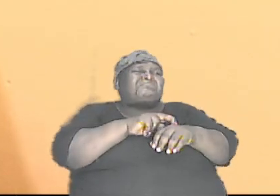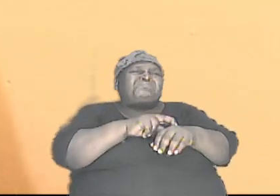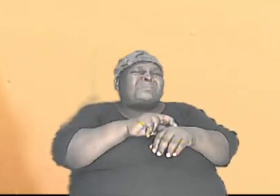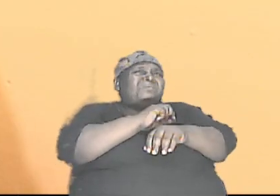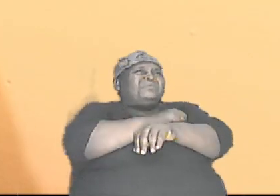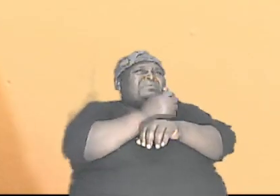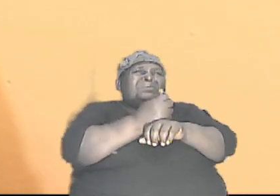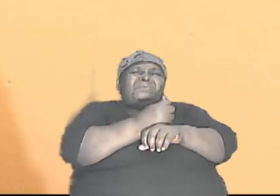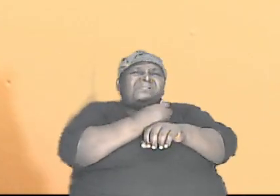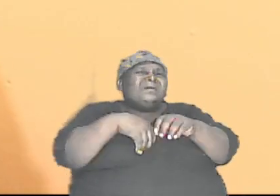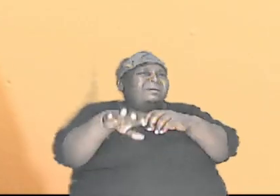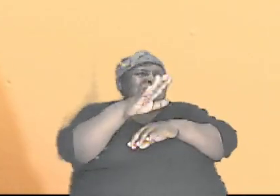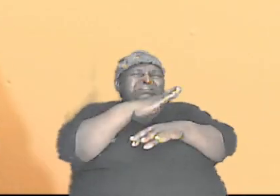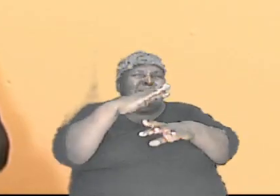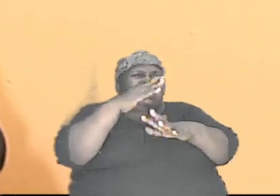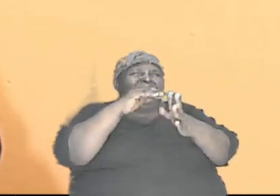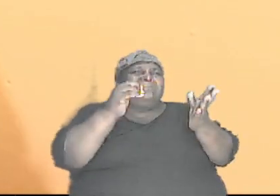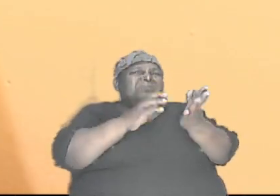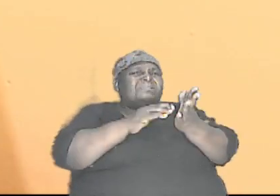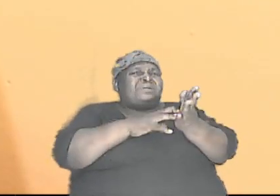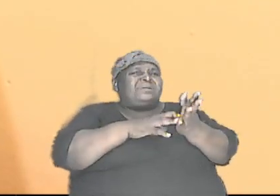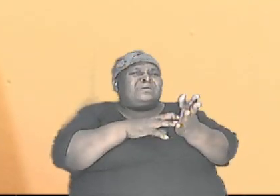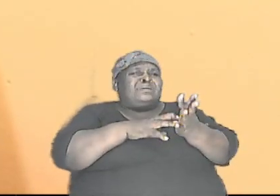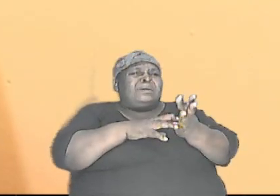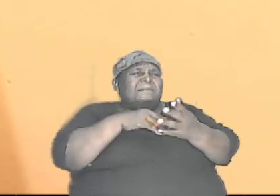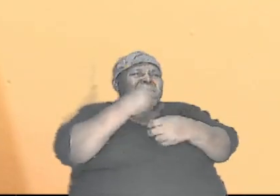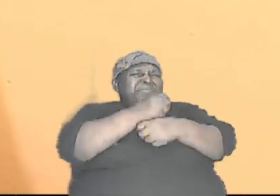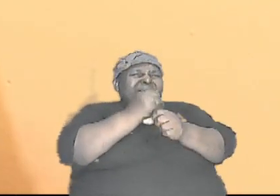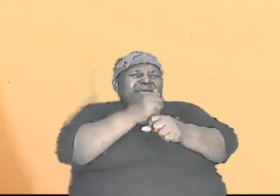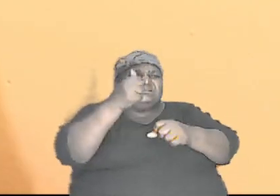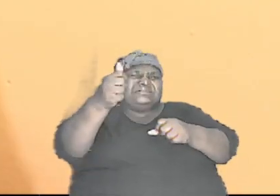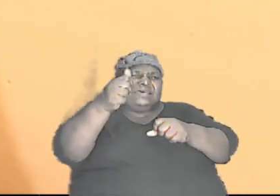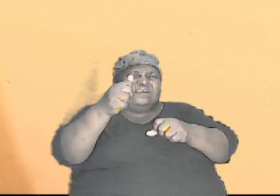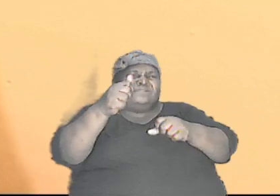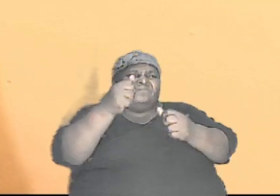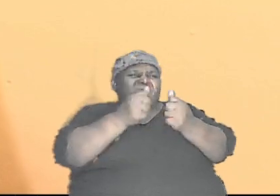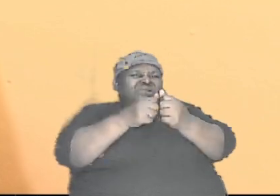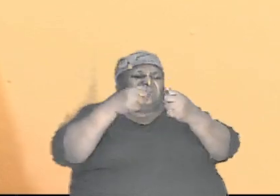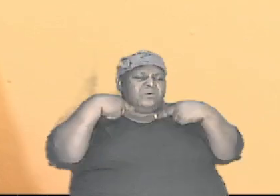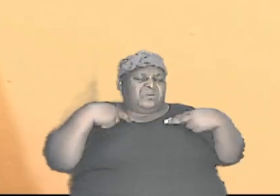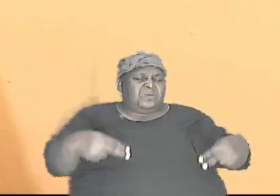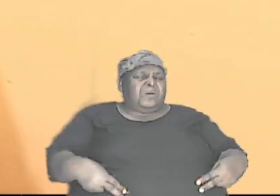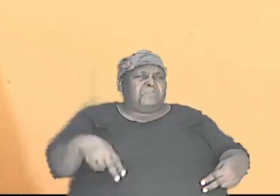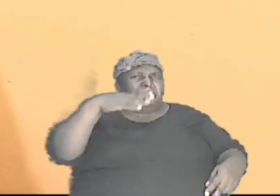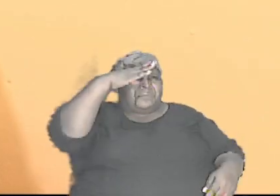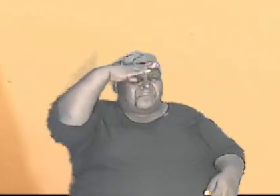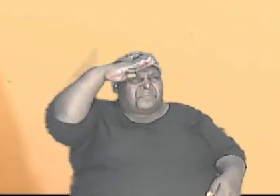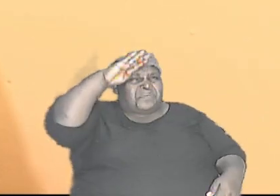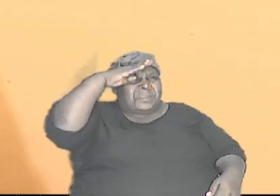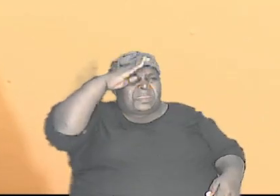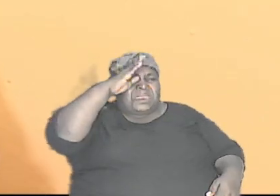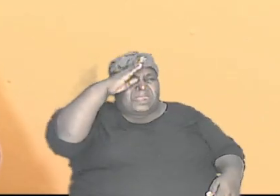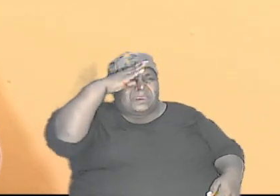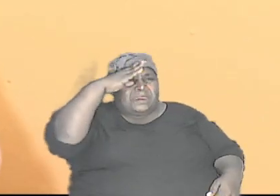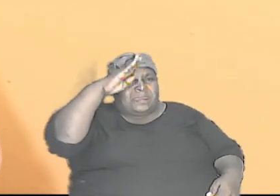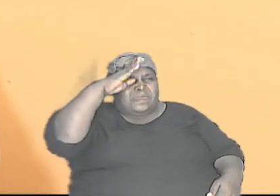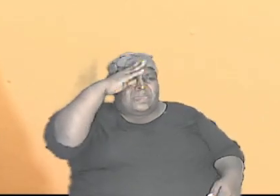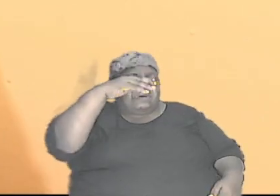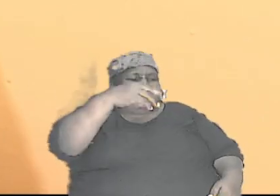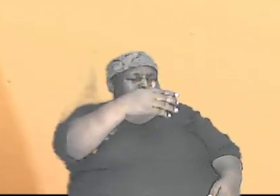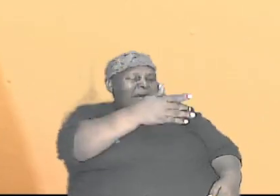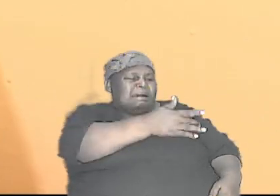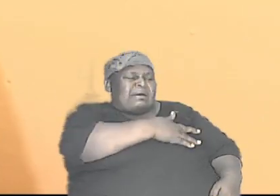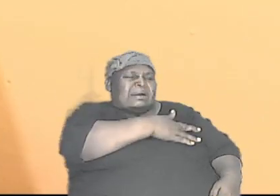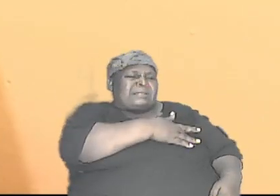over time formed itself into human beings with brains and hearts and kidneys